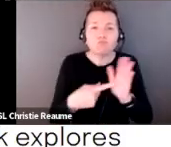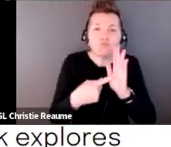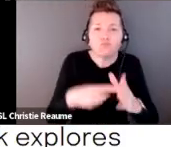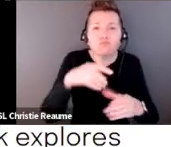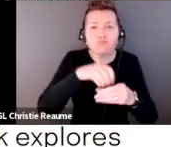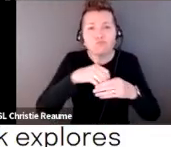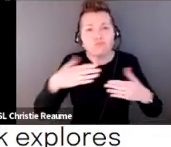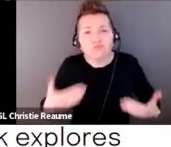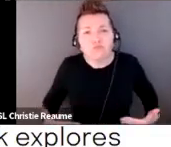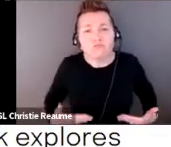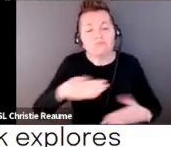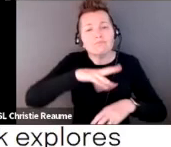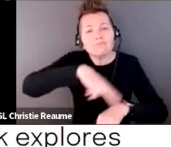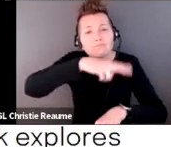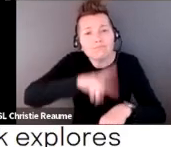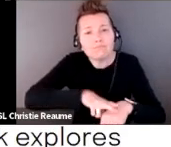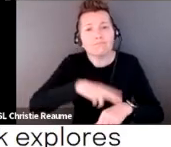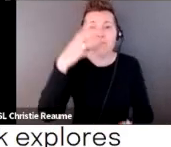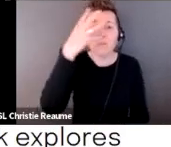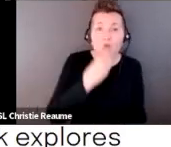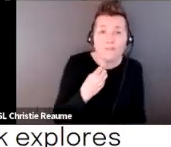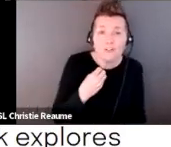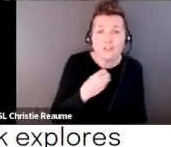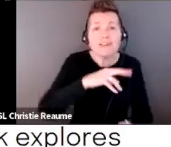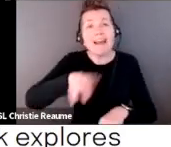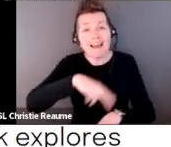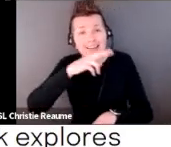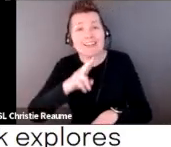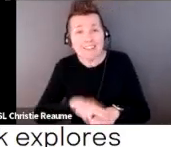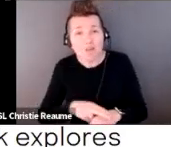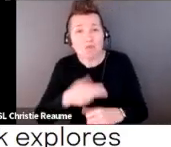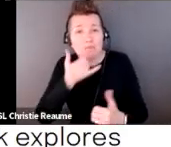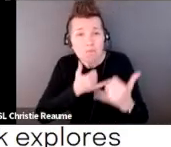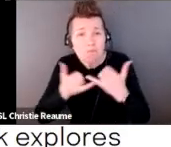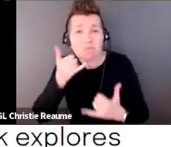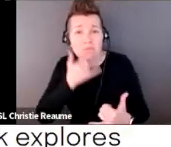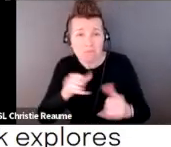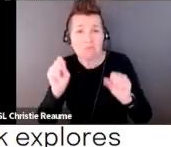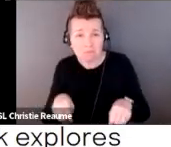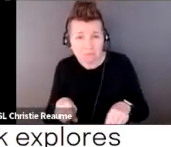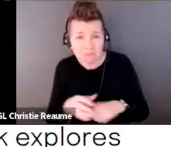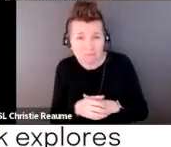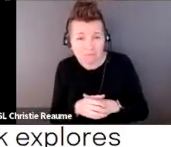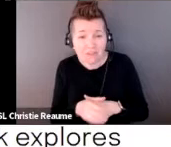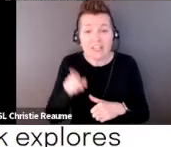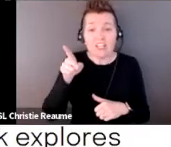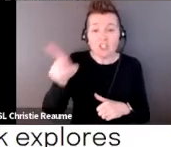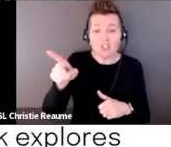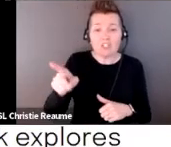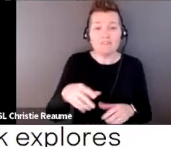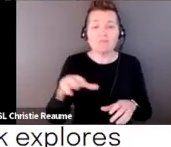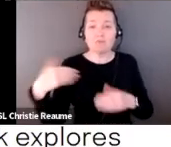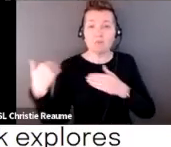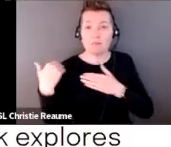natural beauty and imperfections. Haley is the founder and curator of Loot Collective, space for